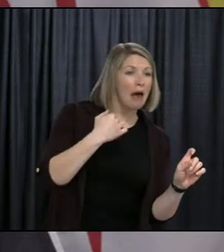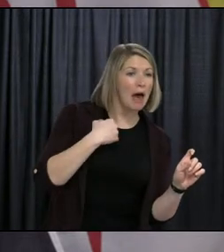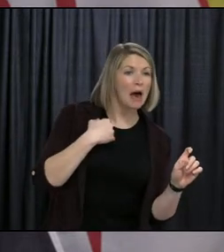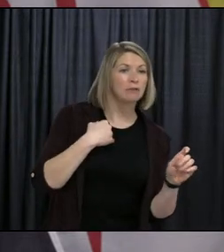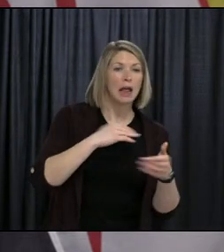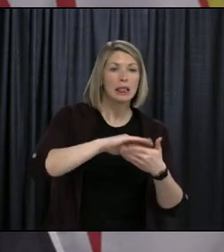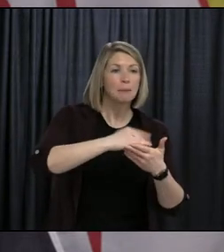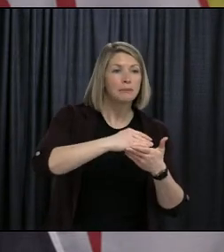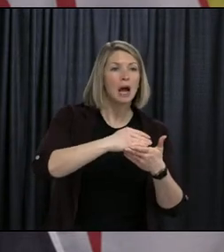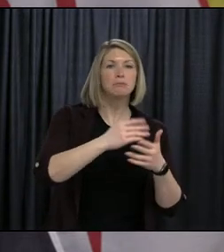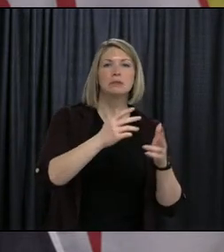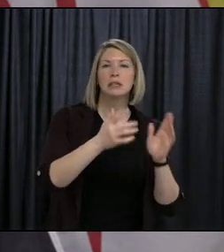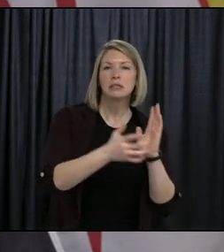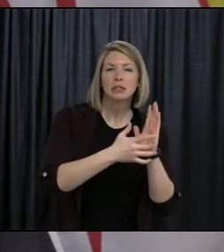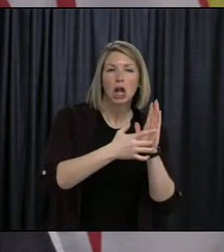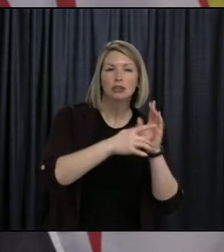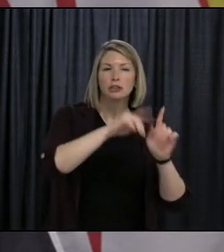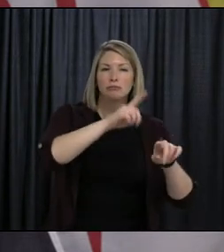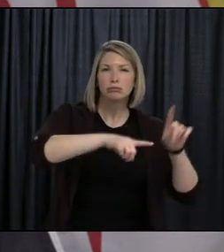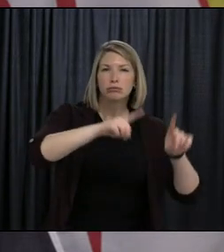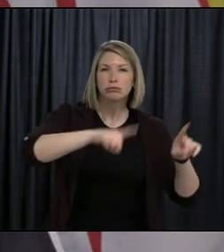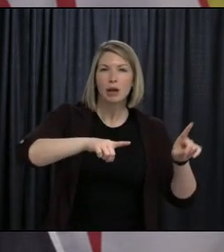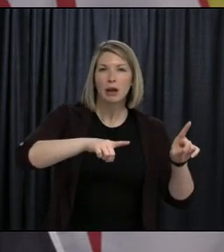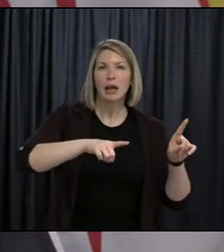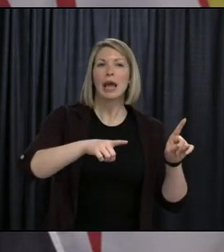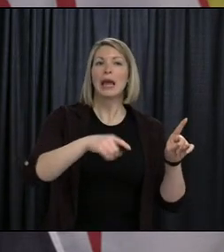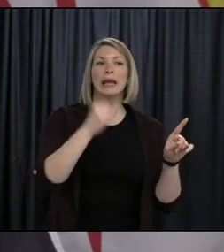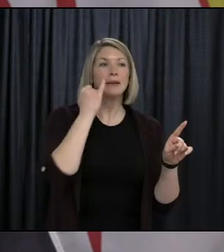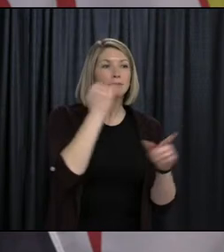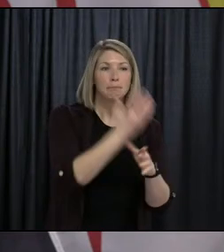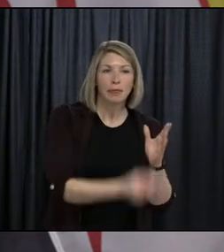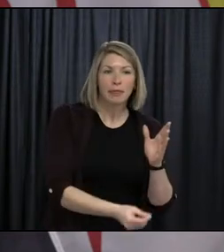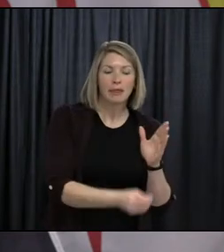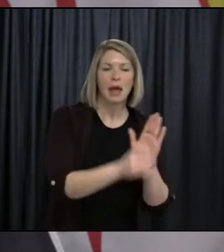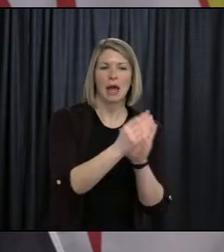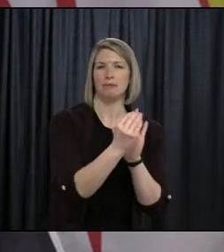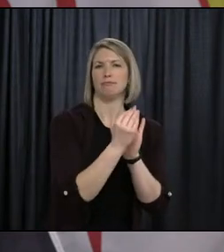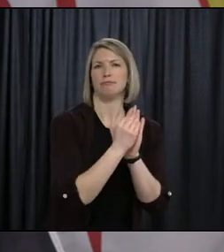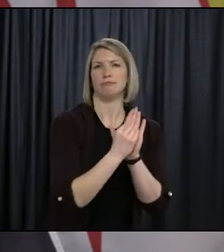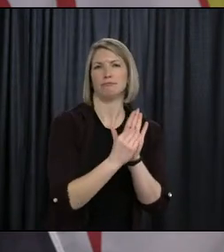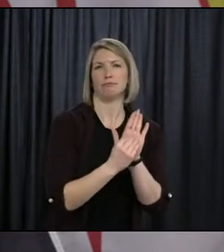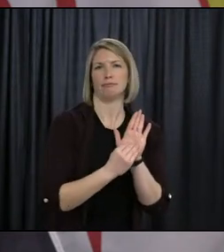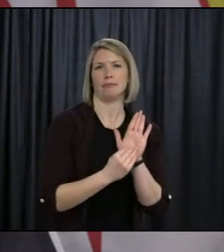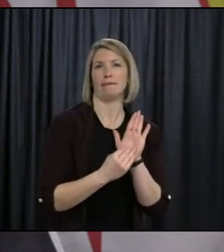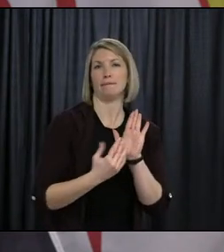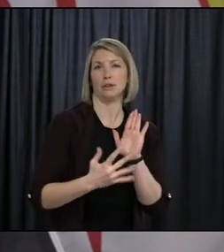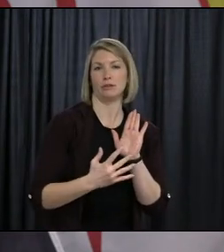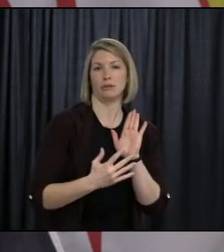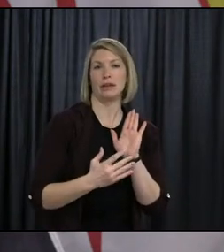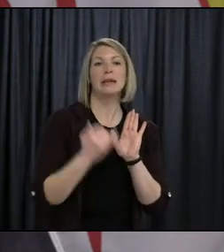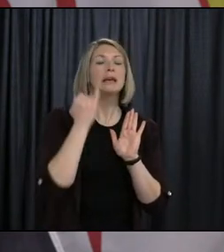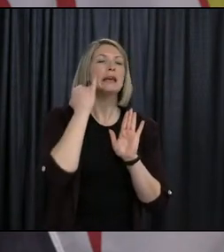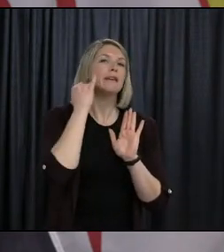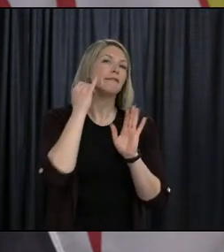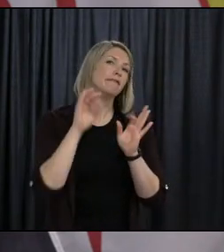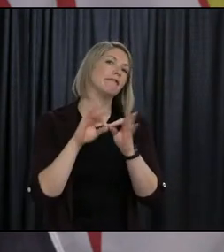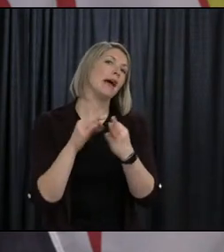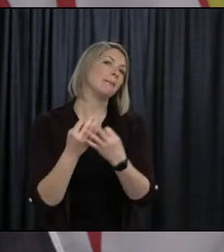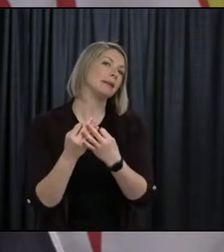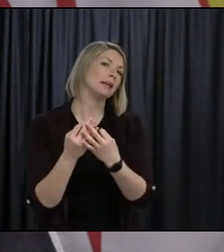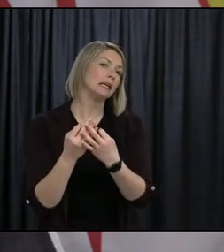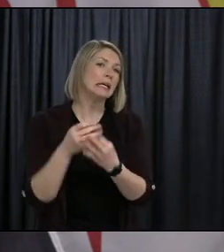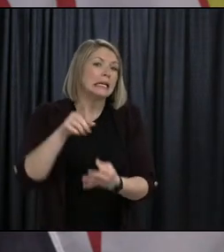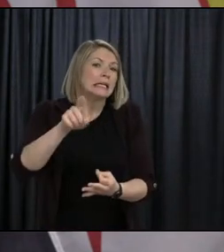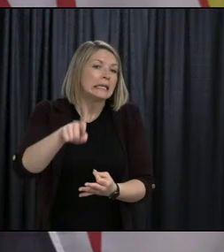Since then, there are several other individuals who have identified as needing a device. Everybody